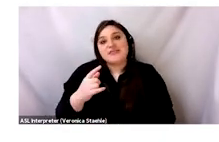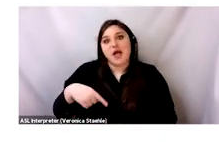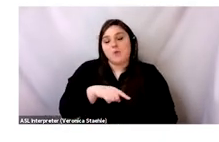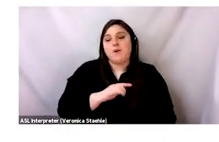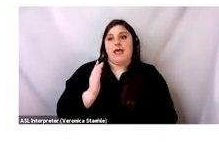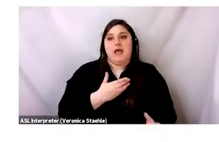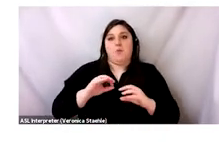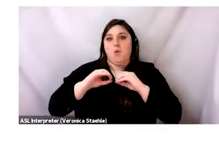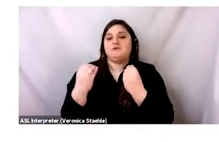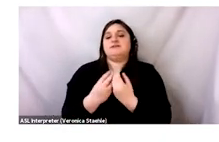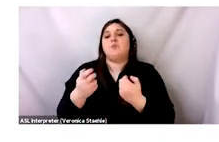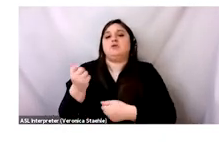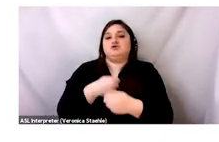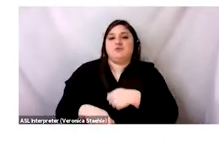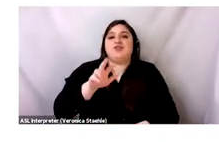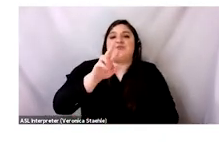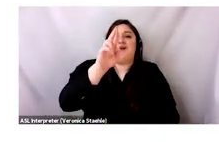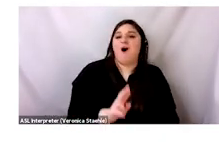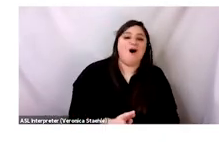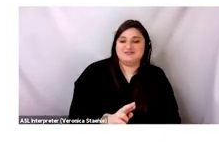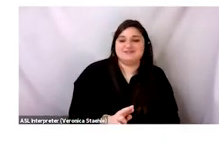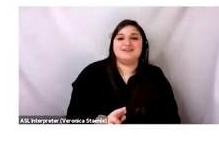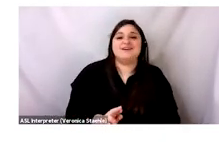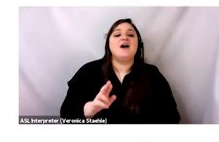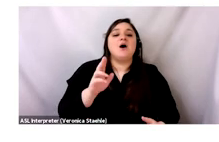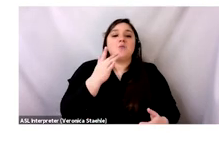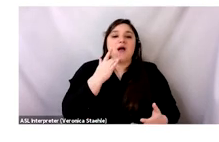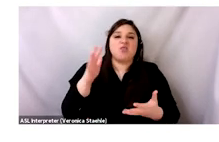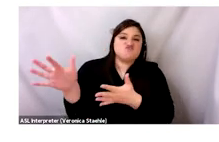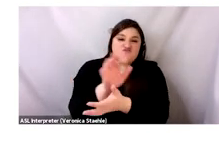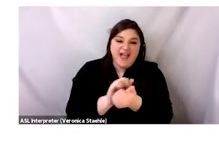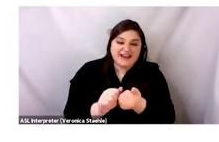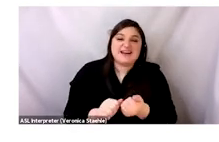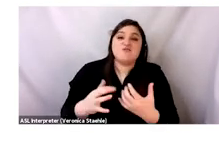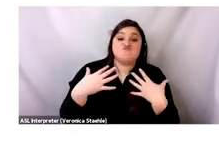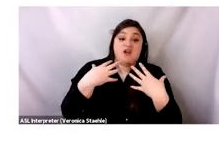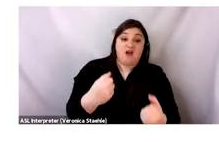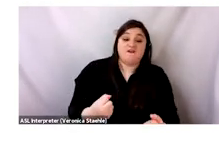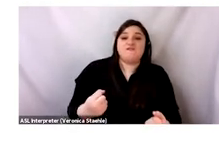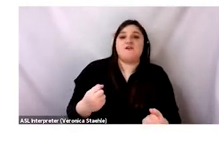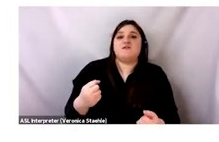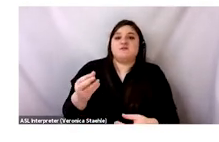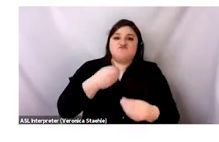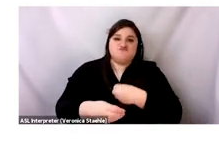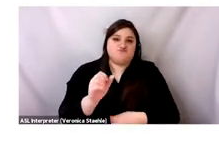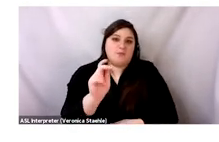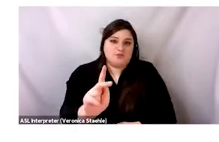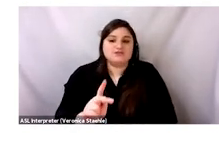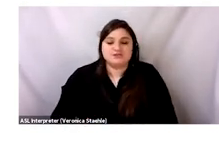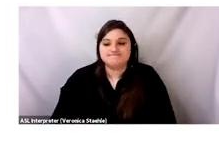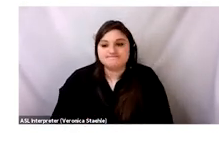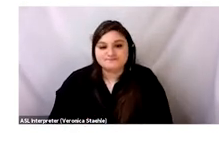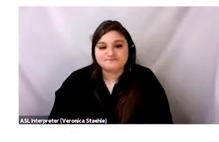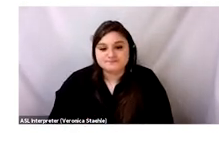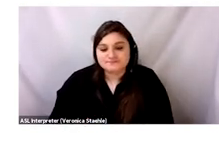catalyze the cultural revolution that we need, which is why our organization suggests trying out another set of R's, reckoning, recovery,